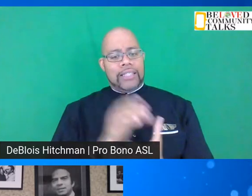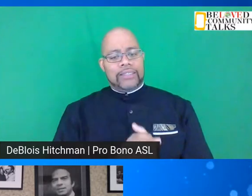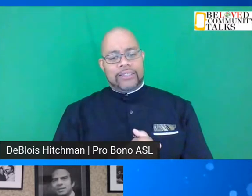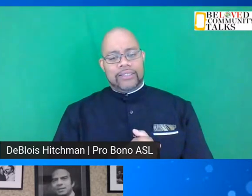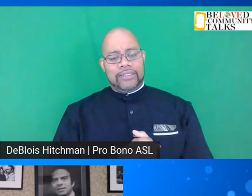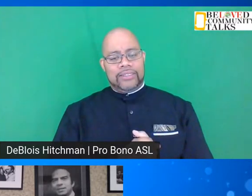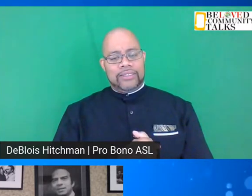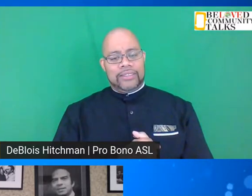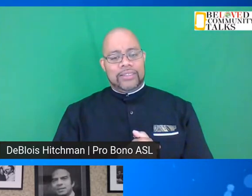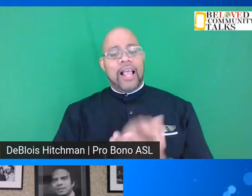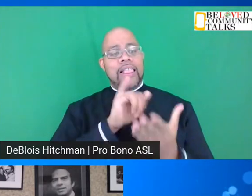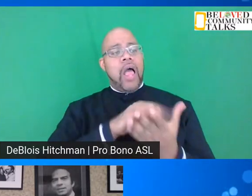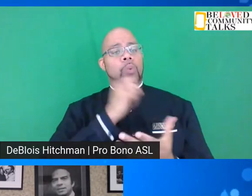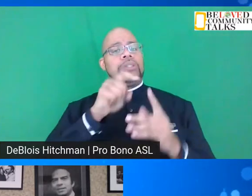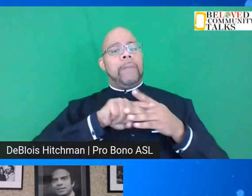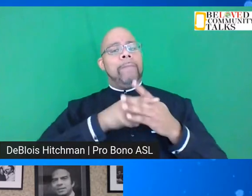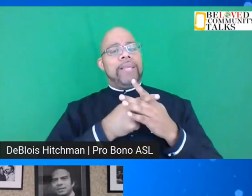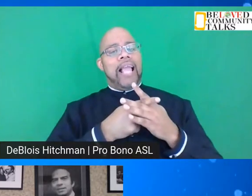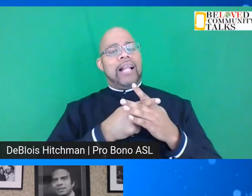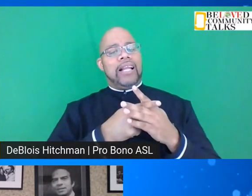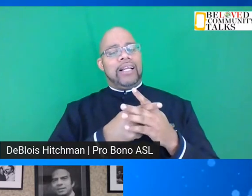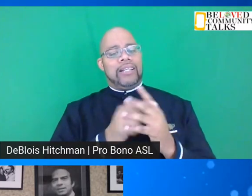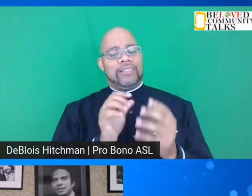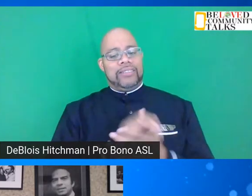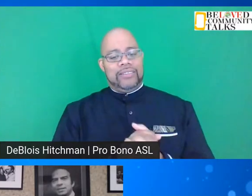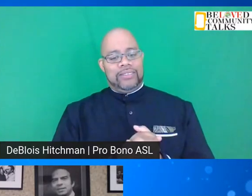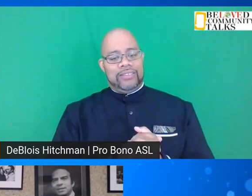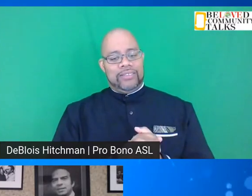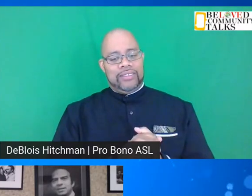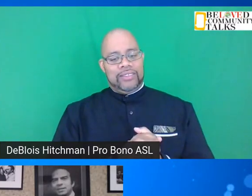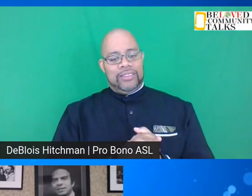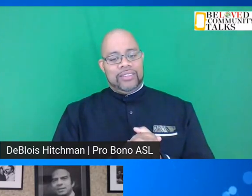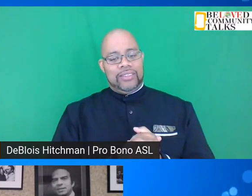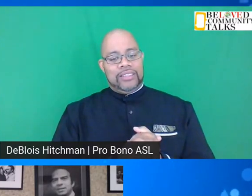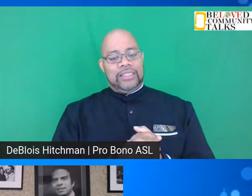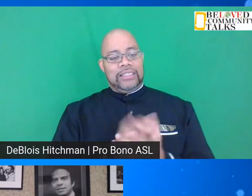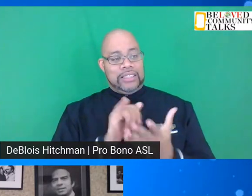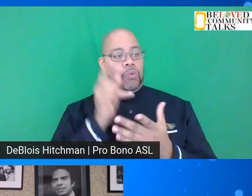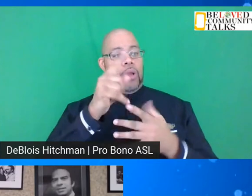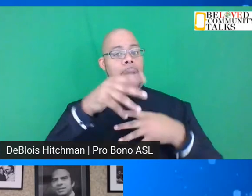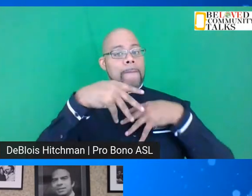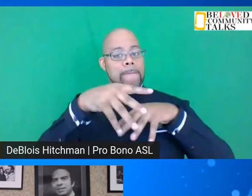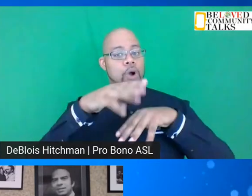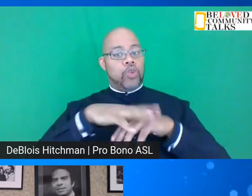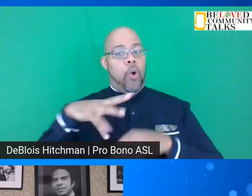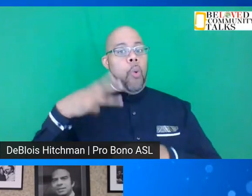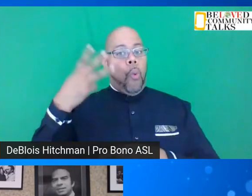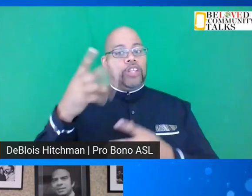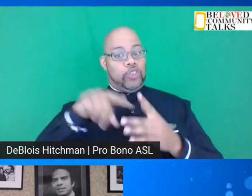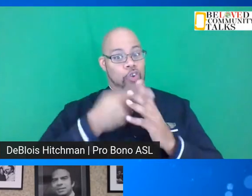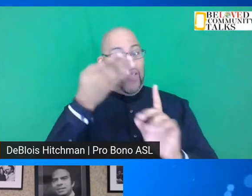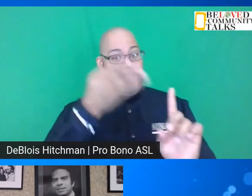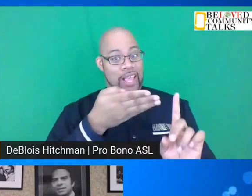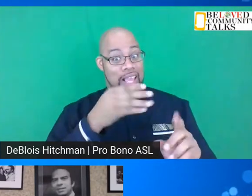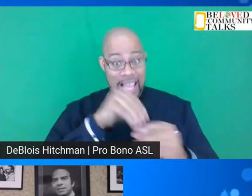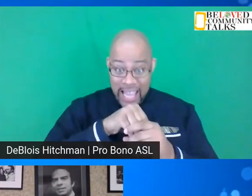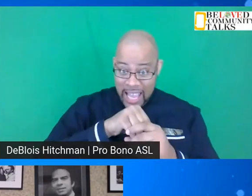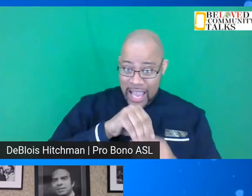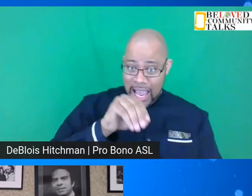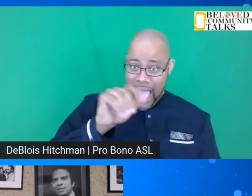And that was the beginning of the, that was where the March on Washington started. In Birmingham?